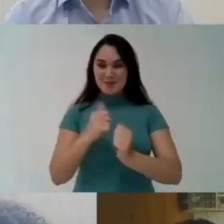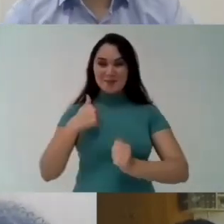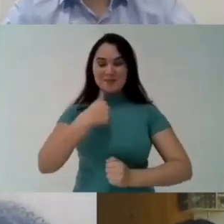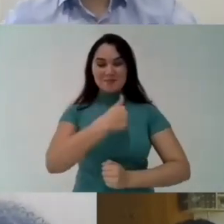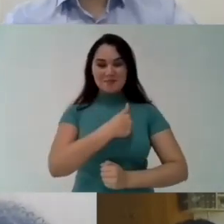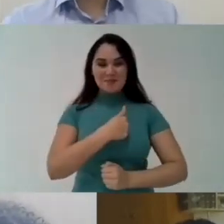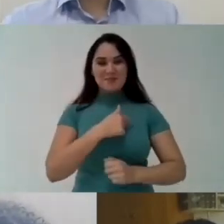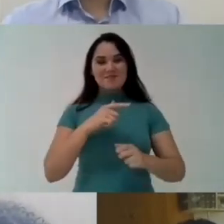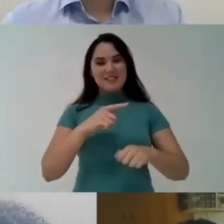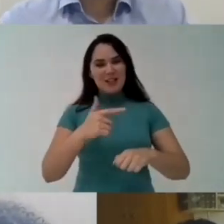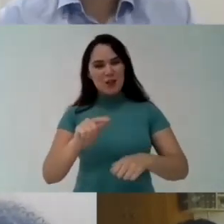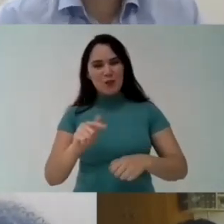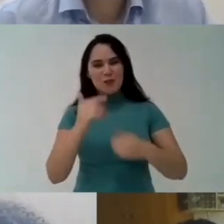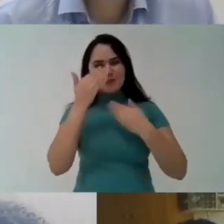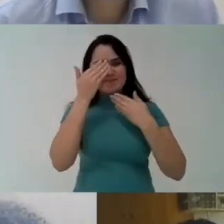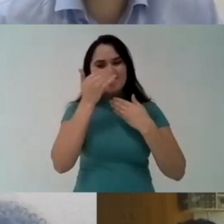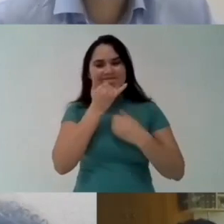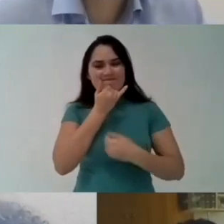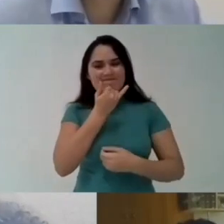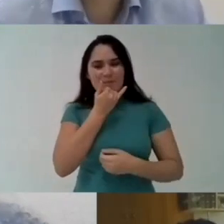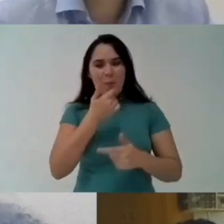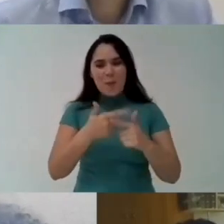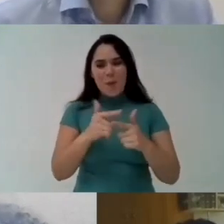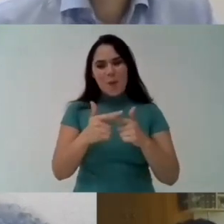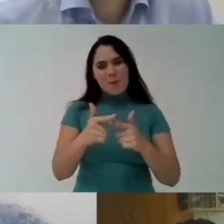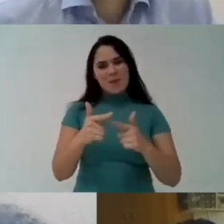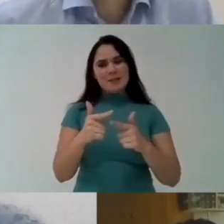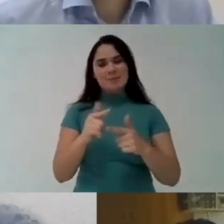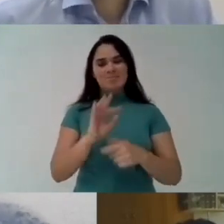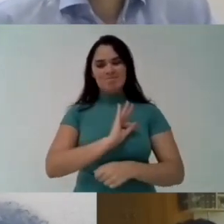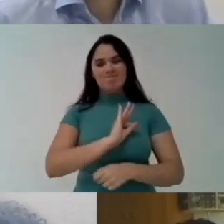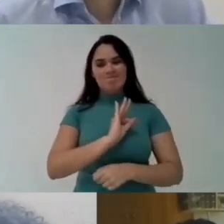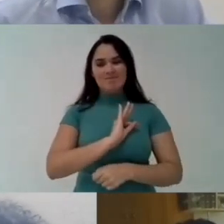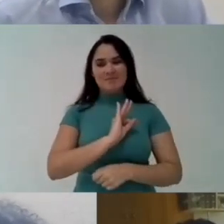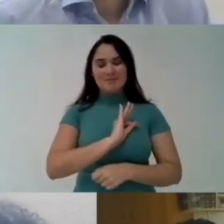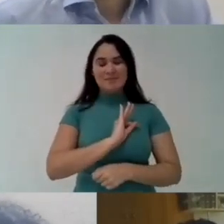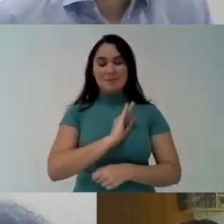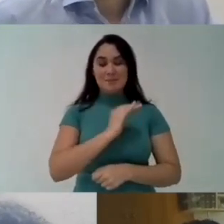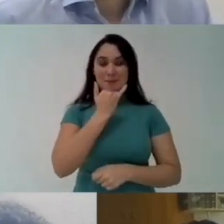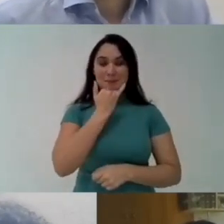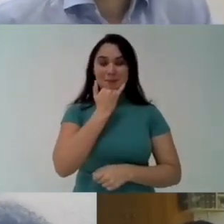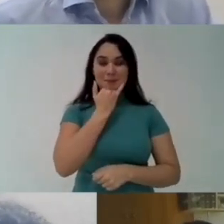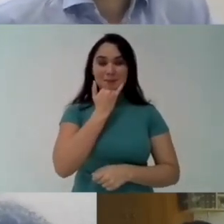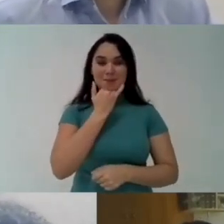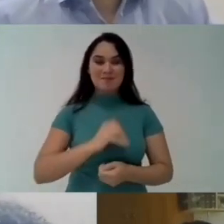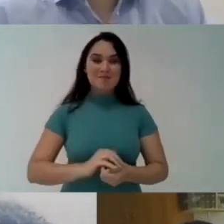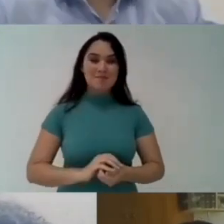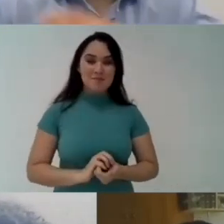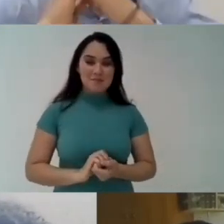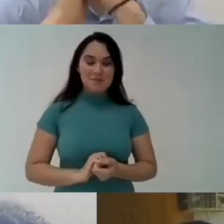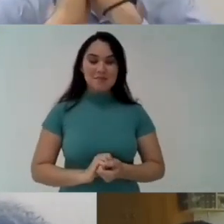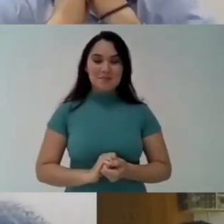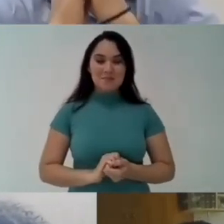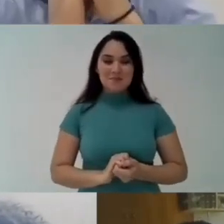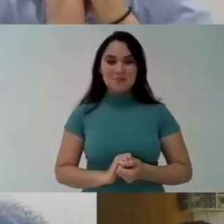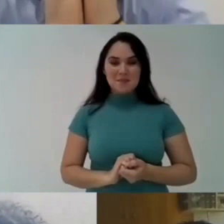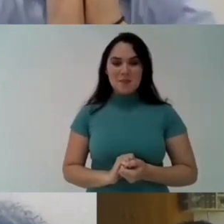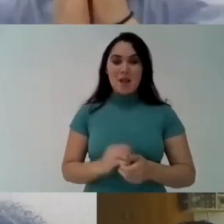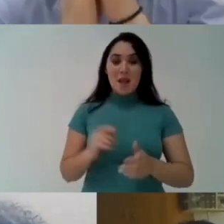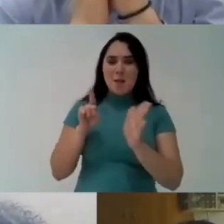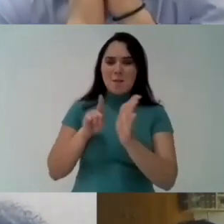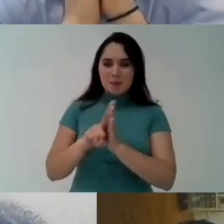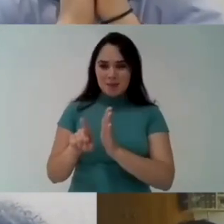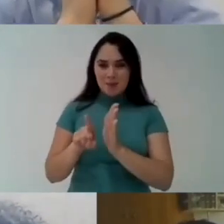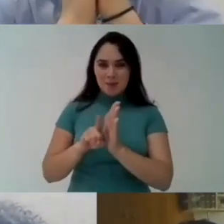in gender and the participation of women in politics she is a professor at university